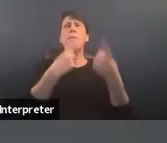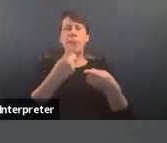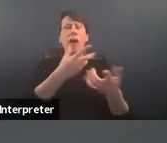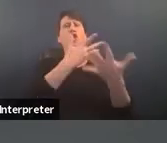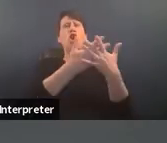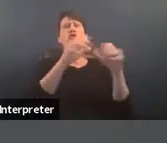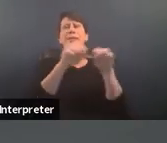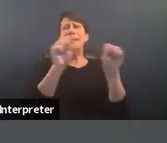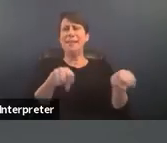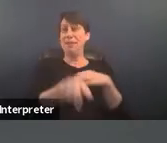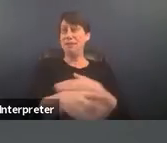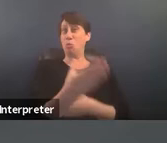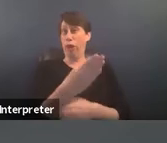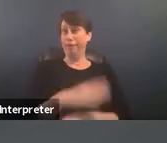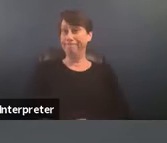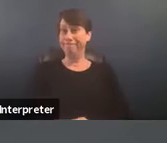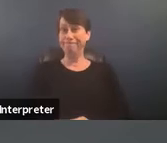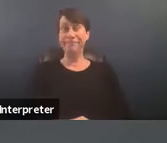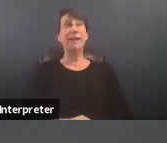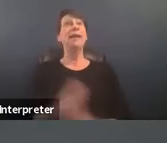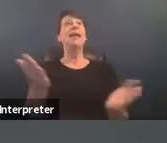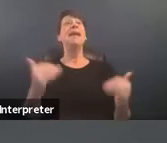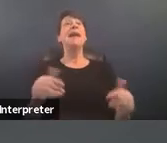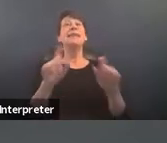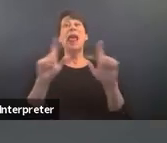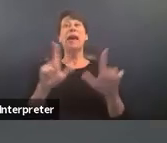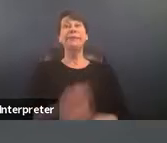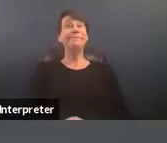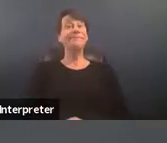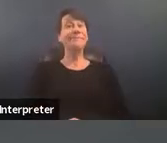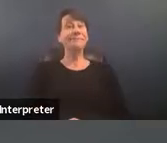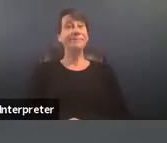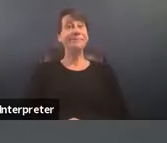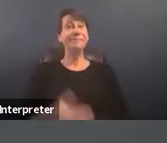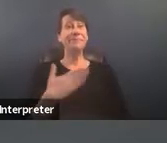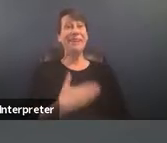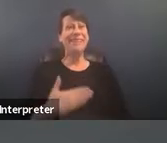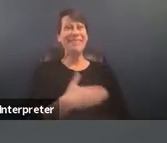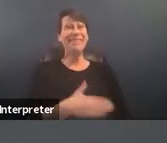system this morning next slide please